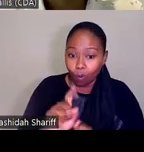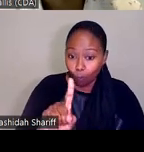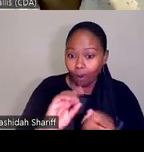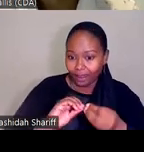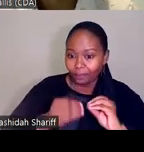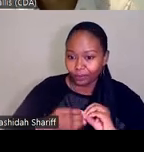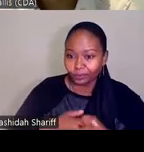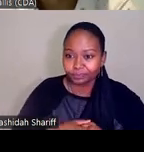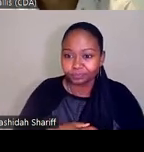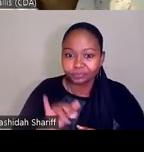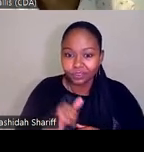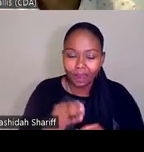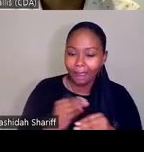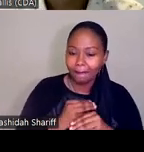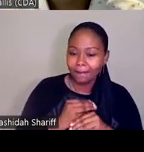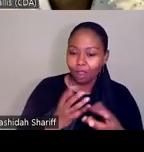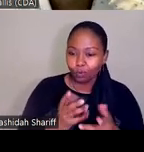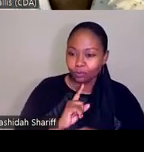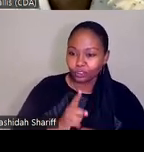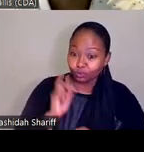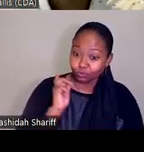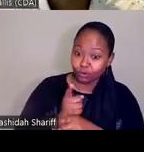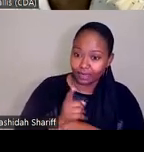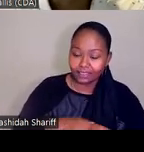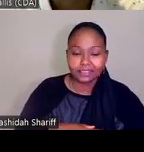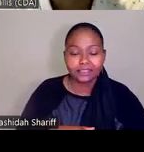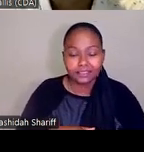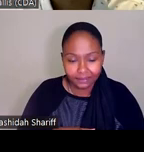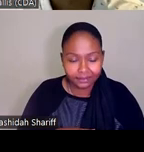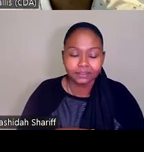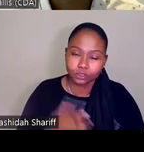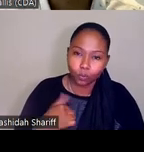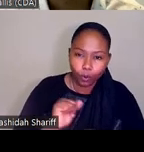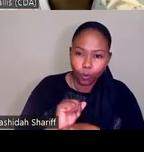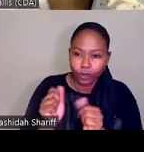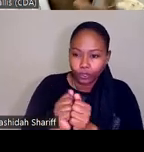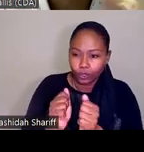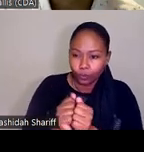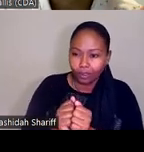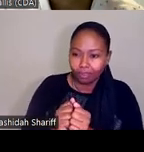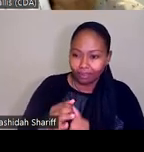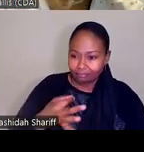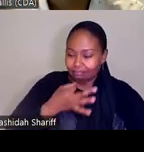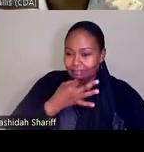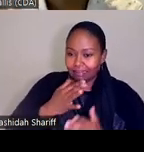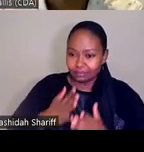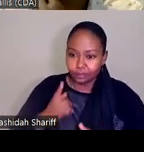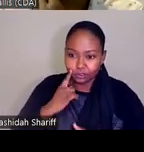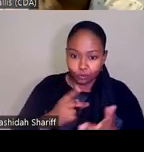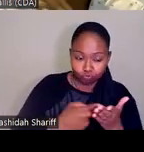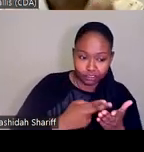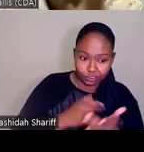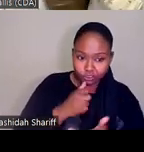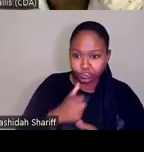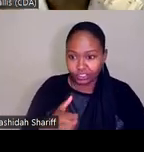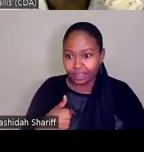And so that math is something we want to make sure we get right. So we're working with some subject matter experts, both researchers and equity